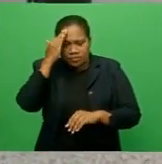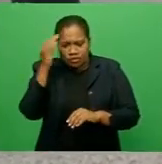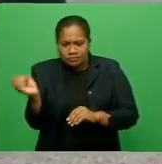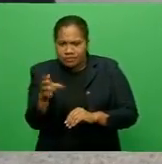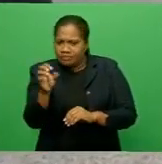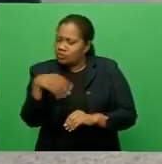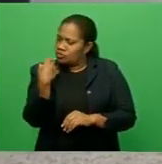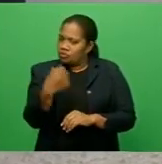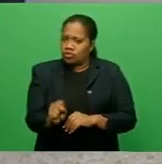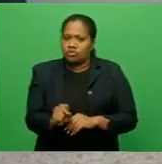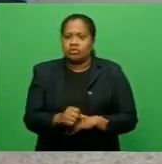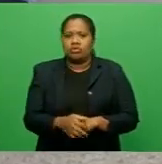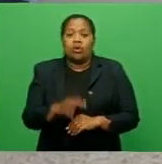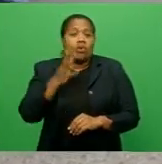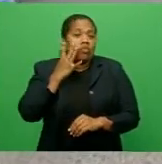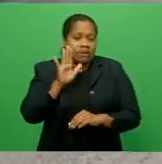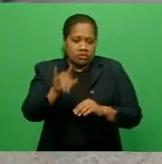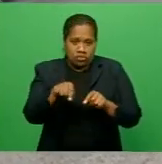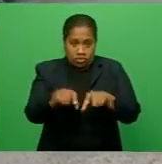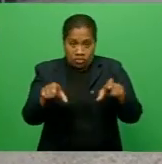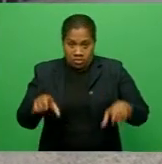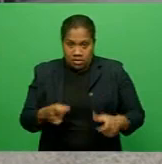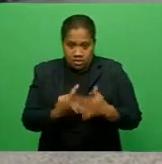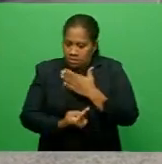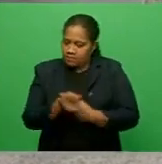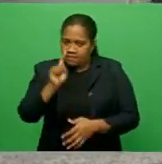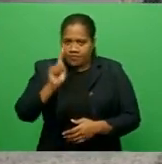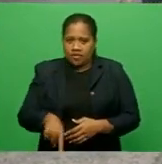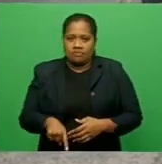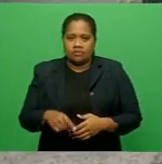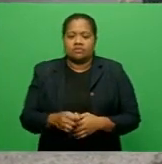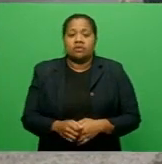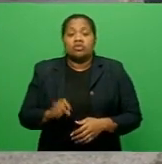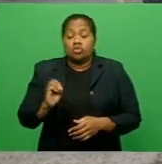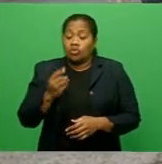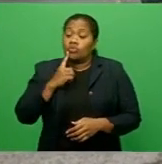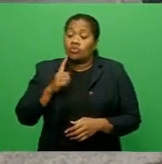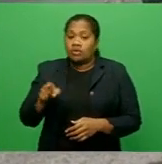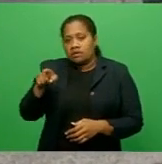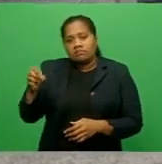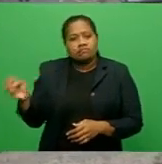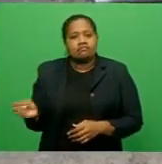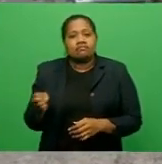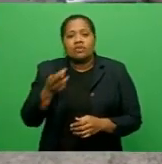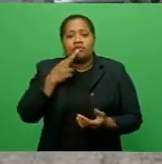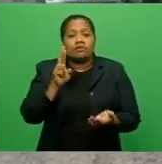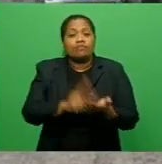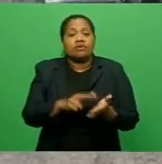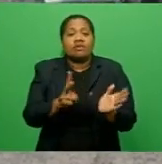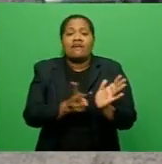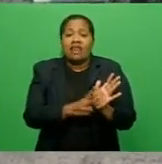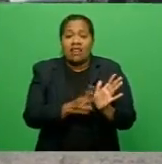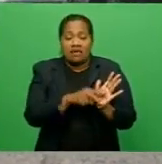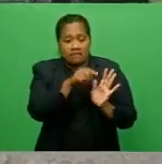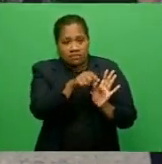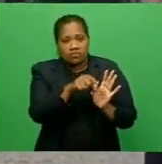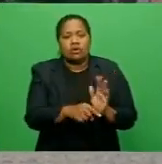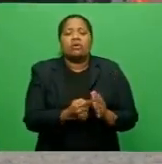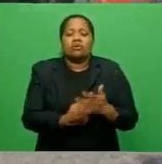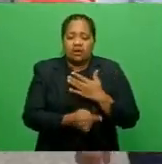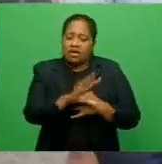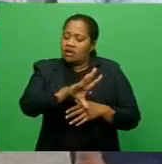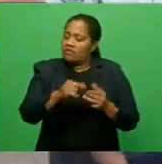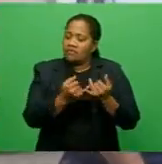duration of his case. He has been ordered to report to Valilebu police station every Saturday. Kumar faces six counts of